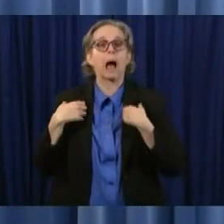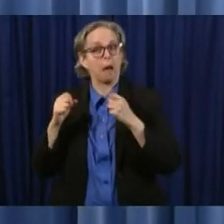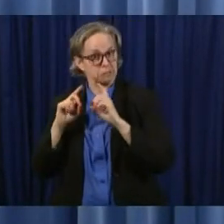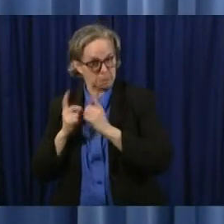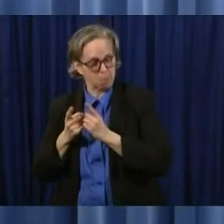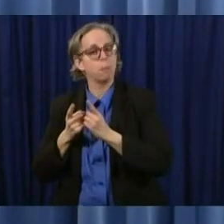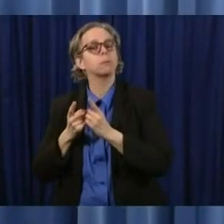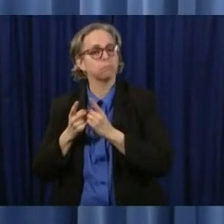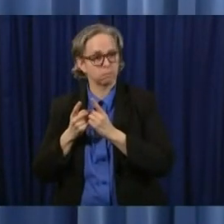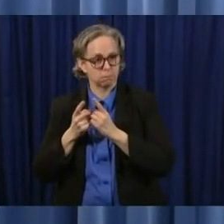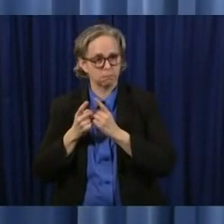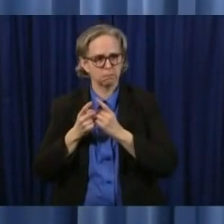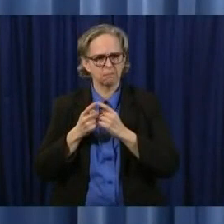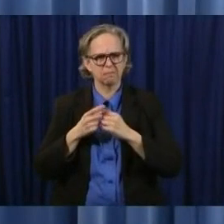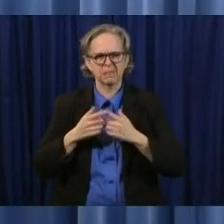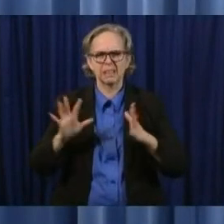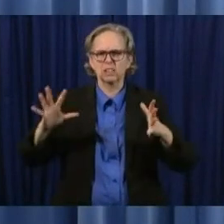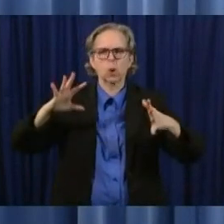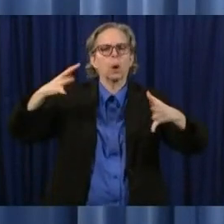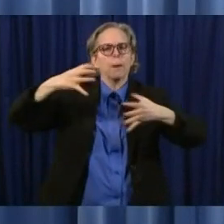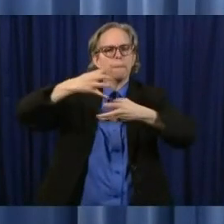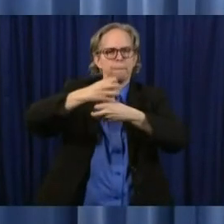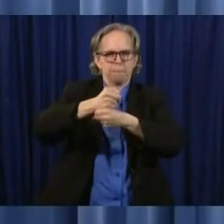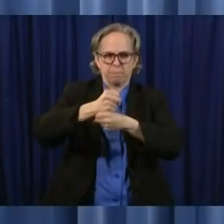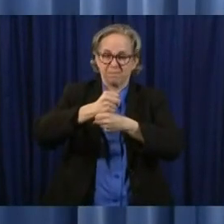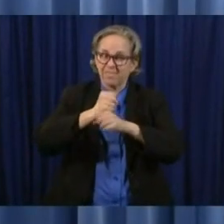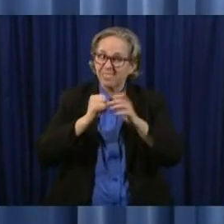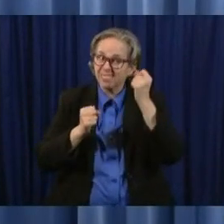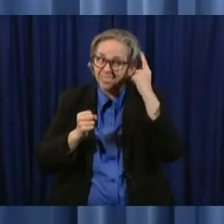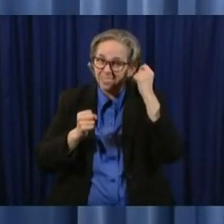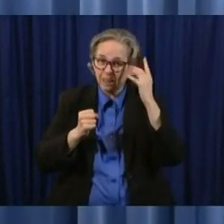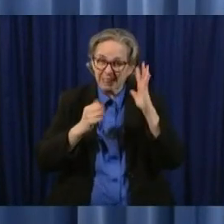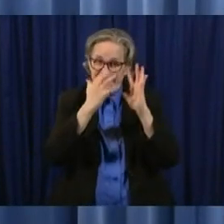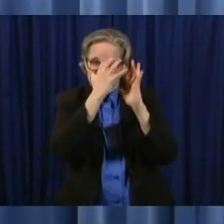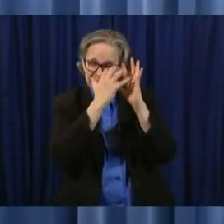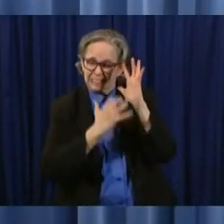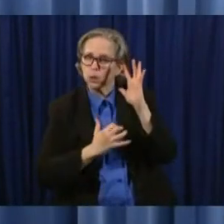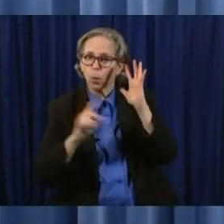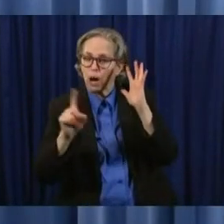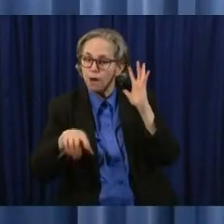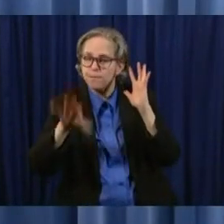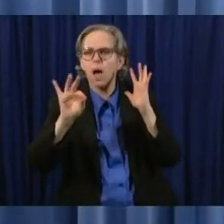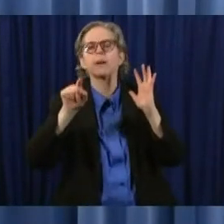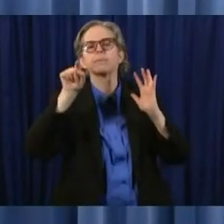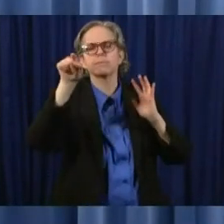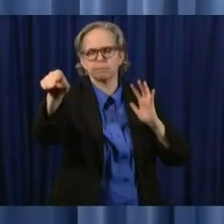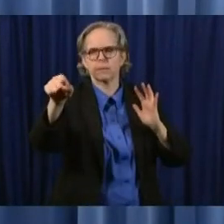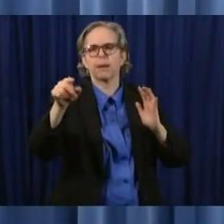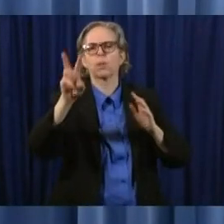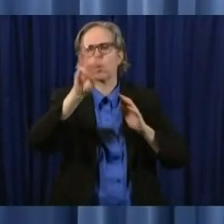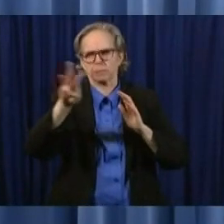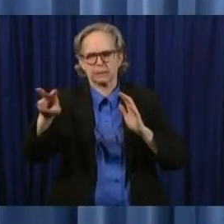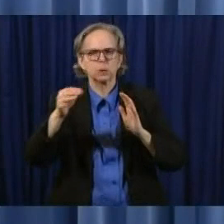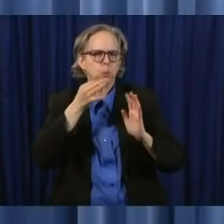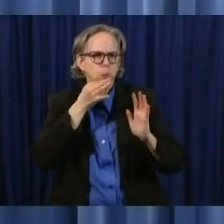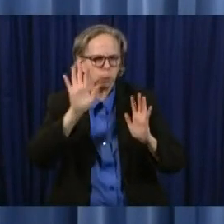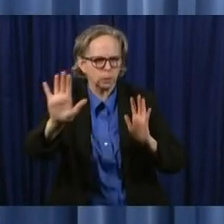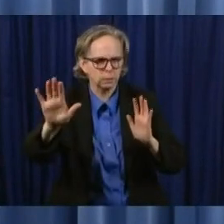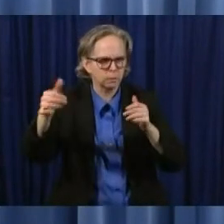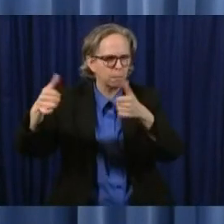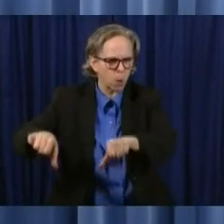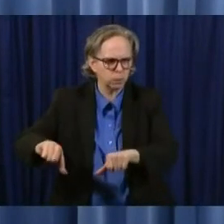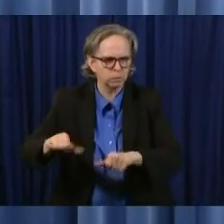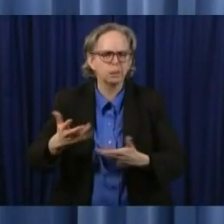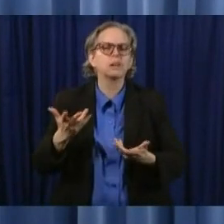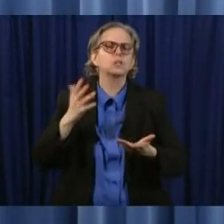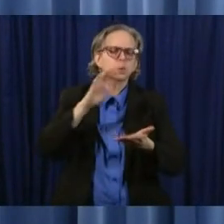is a summary and they will have up on their web page shortly the full text so that schools and parents can take